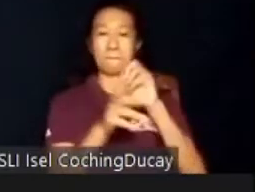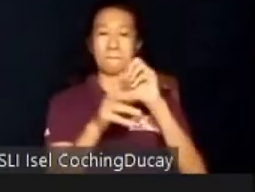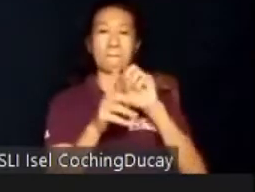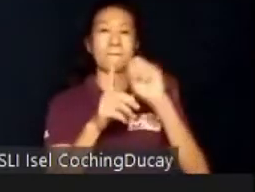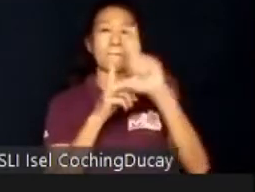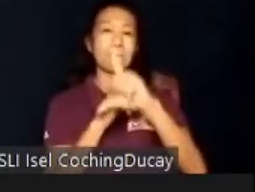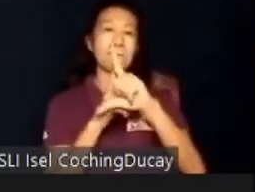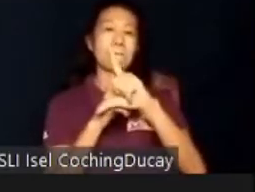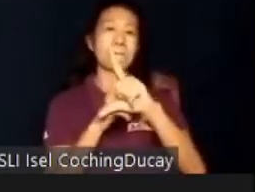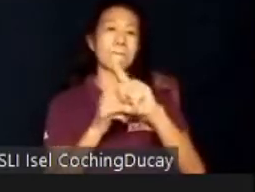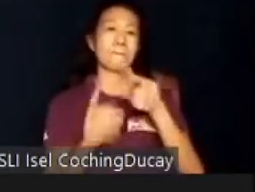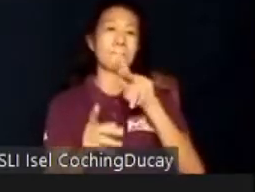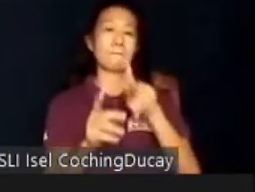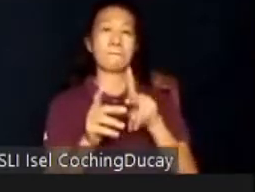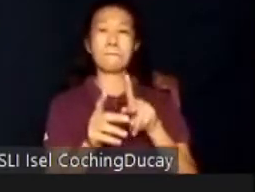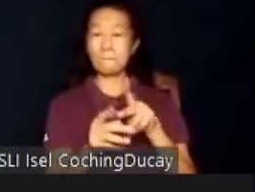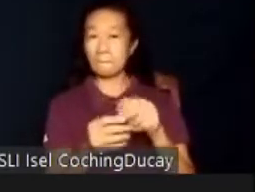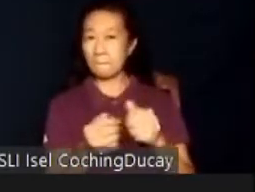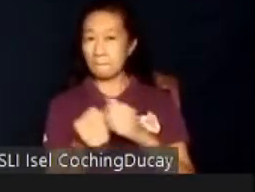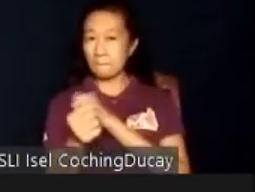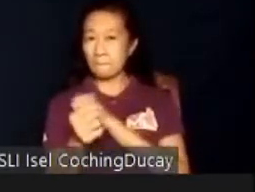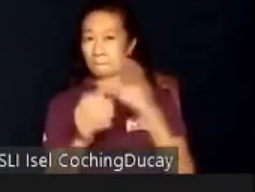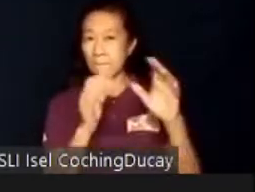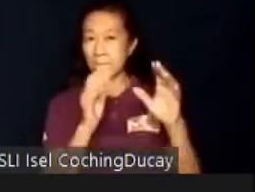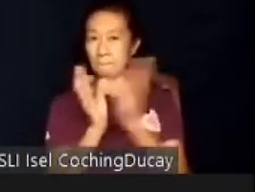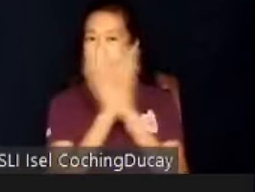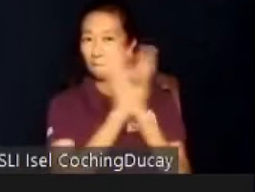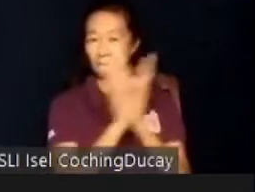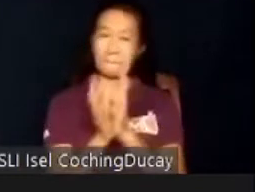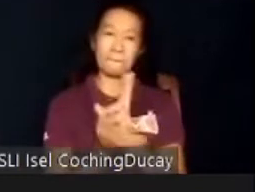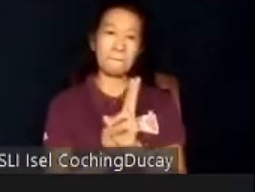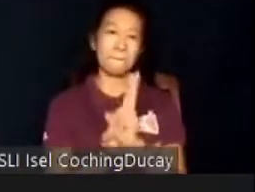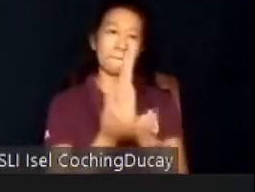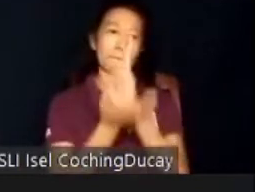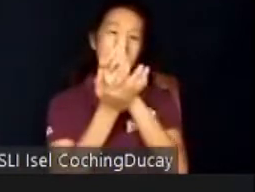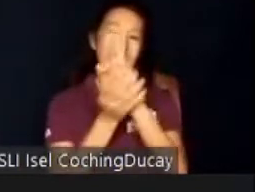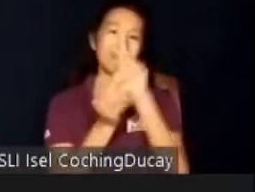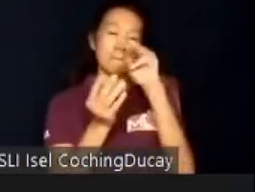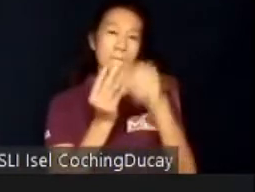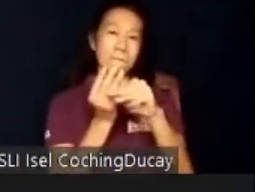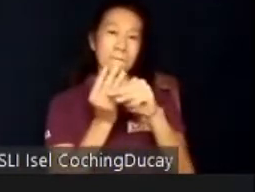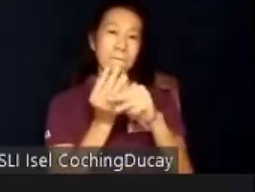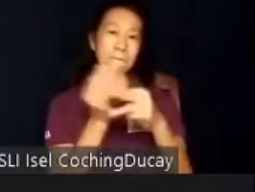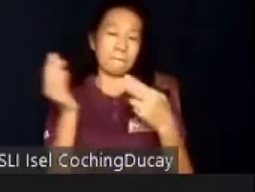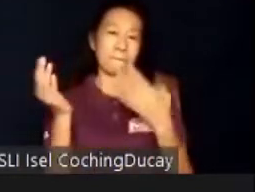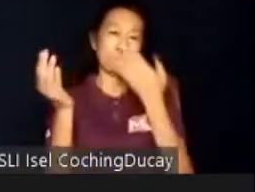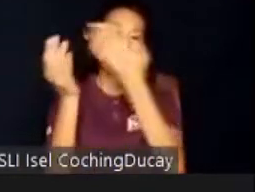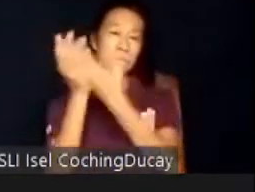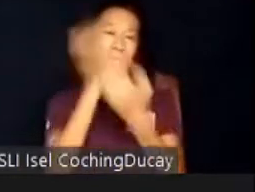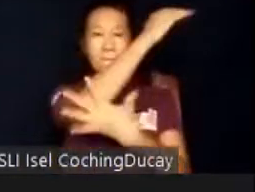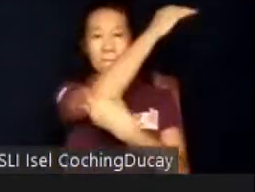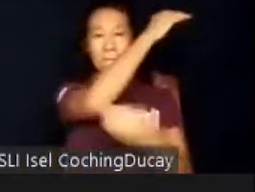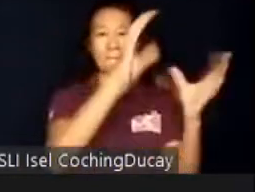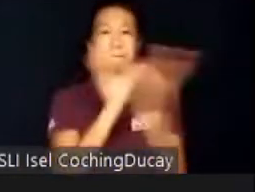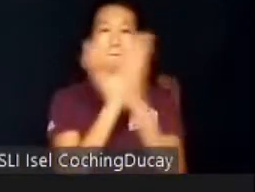of PWDs from poor families through community-based rehabilitation programs. We reach out to the poorest communities